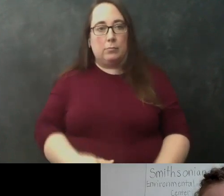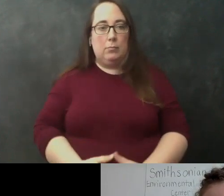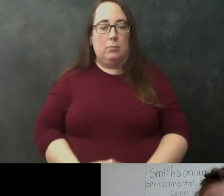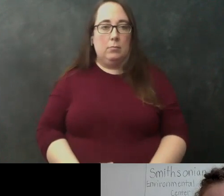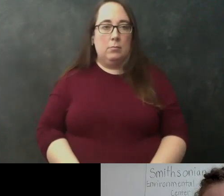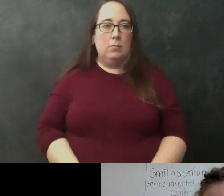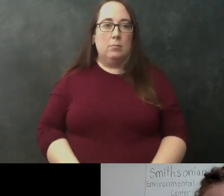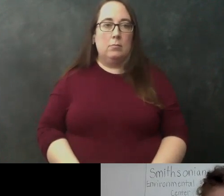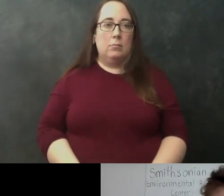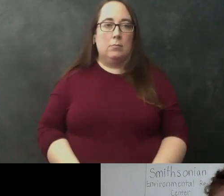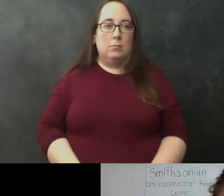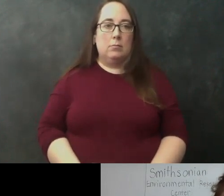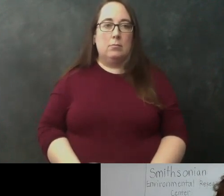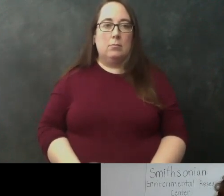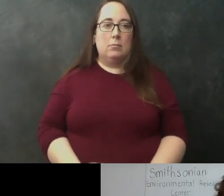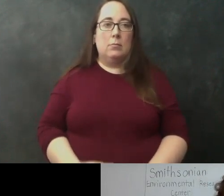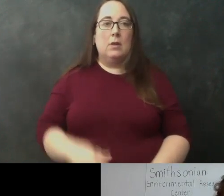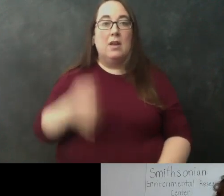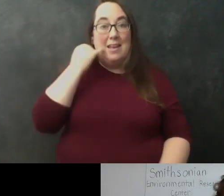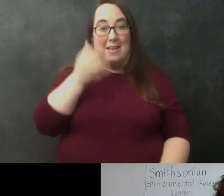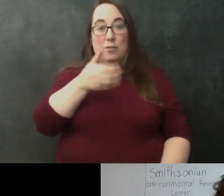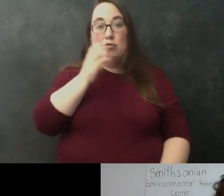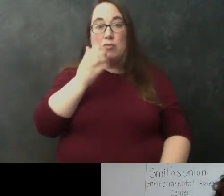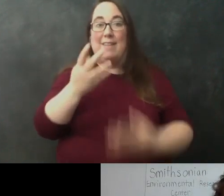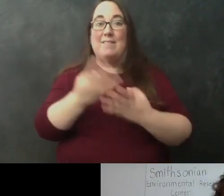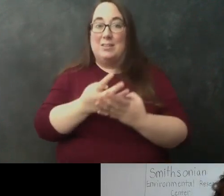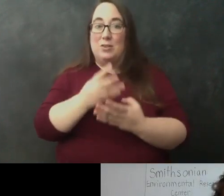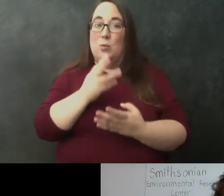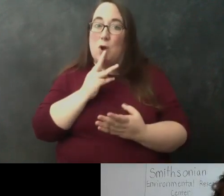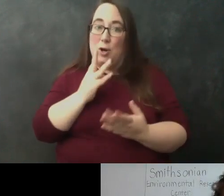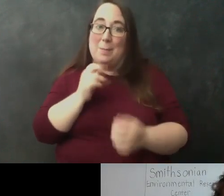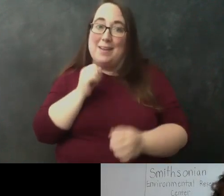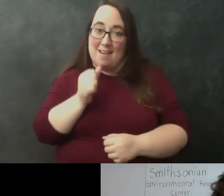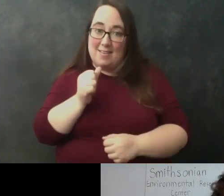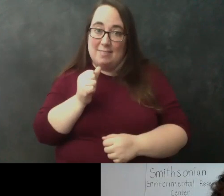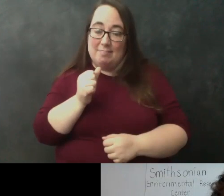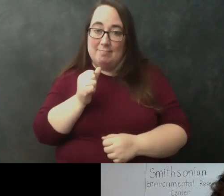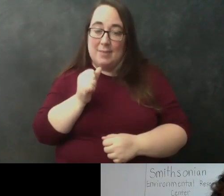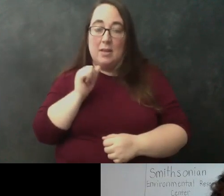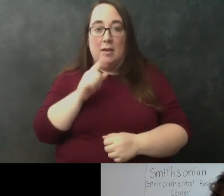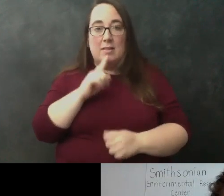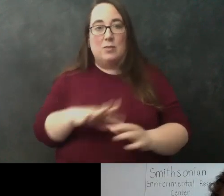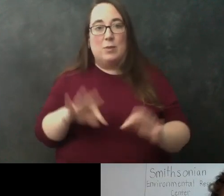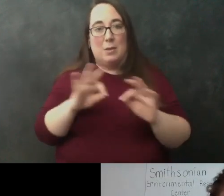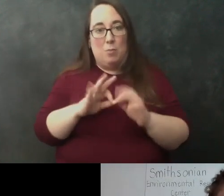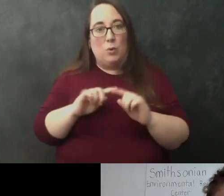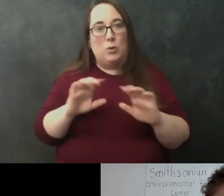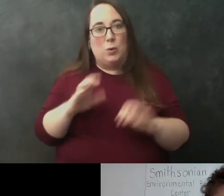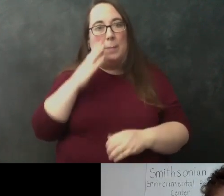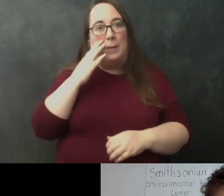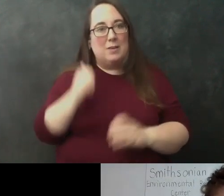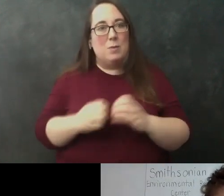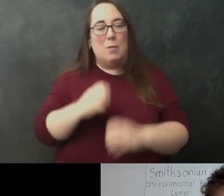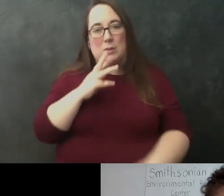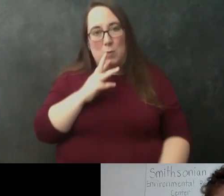if you drink filtered water it might not have dna and that's really important to do because we are mostly water